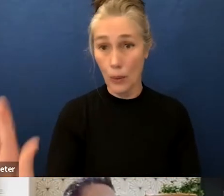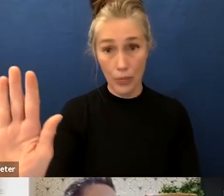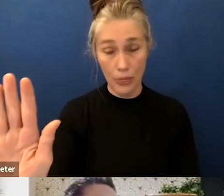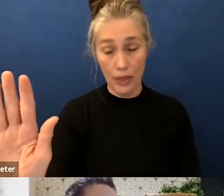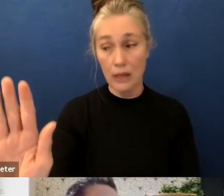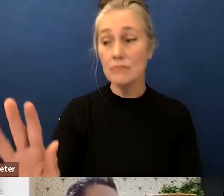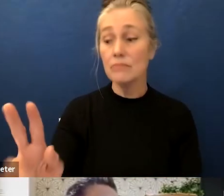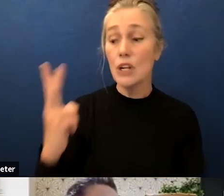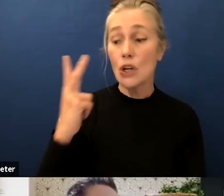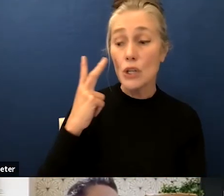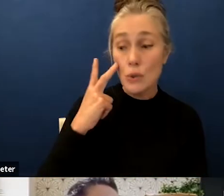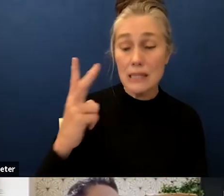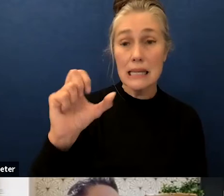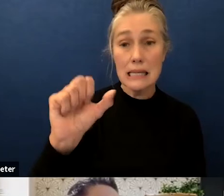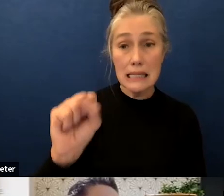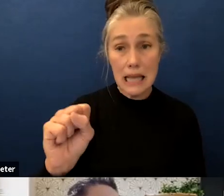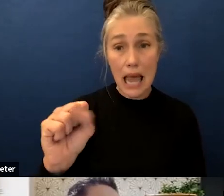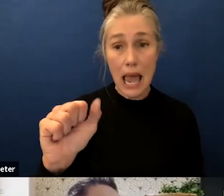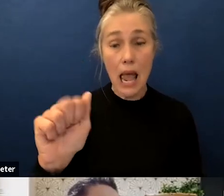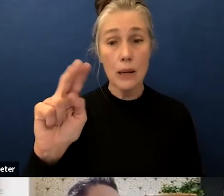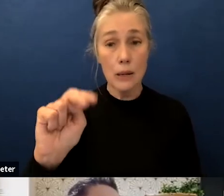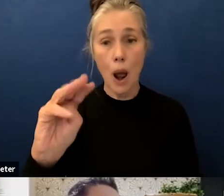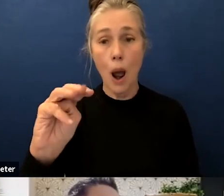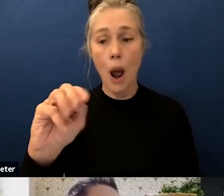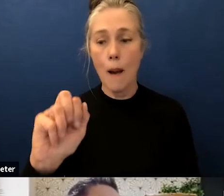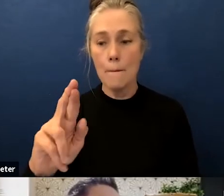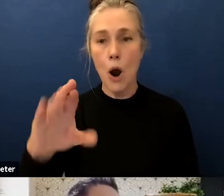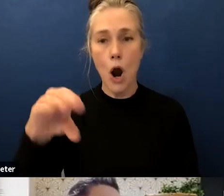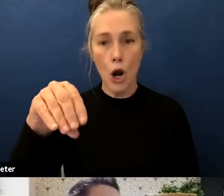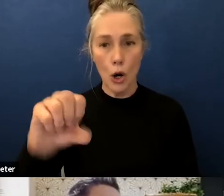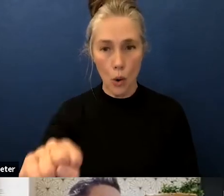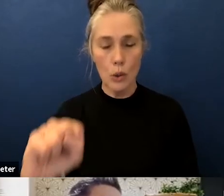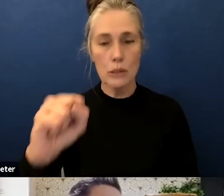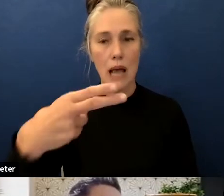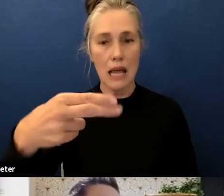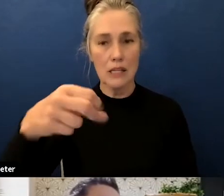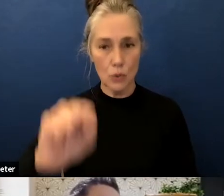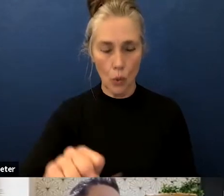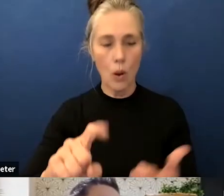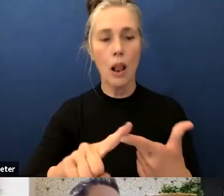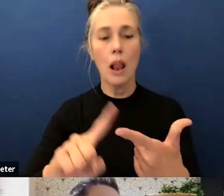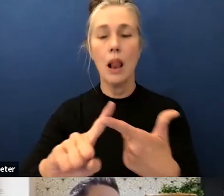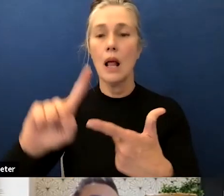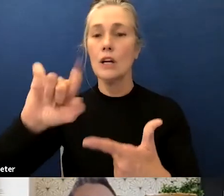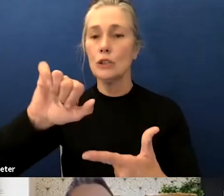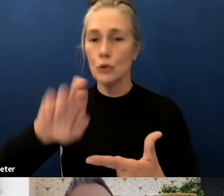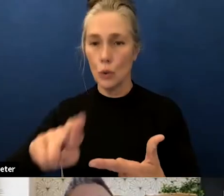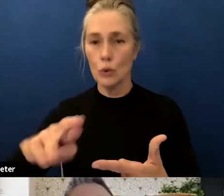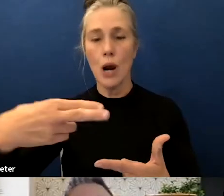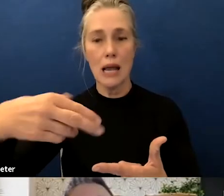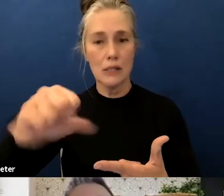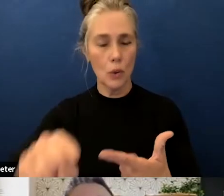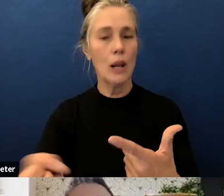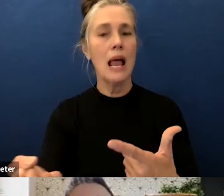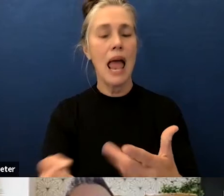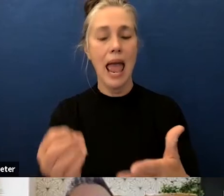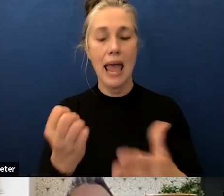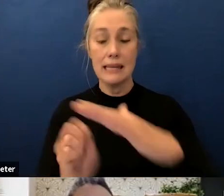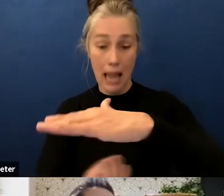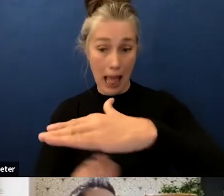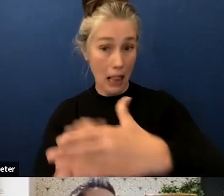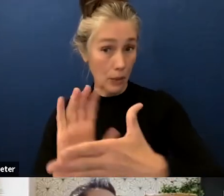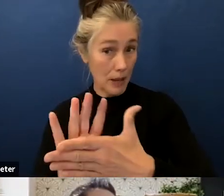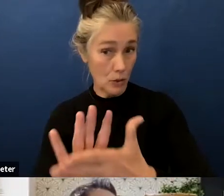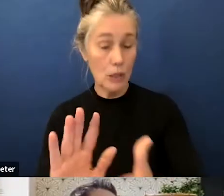pick up san marcos high school um junior high and two elementary schools so really it was a